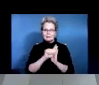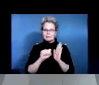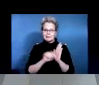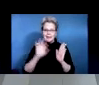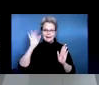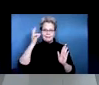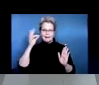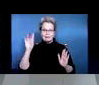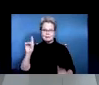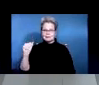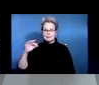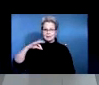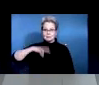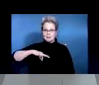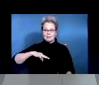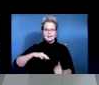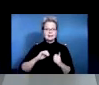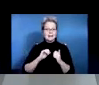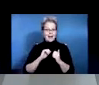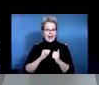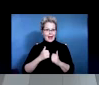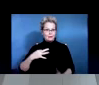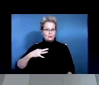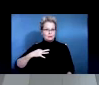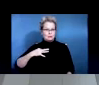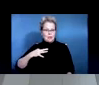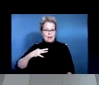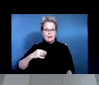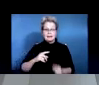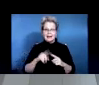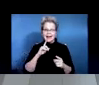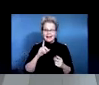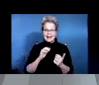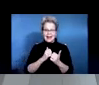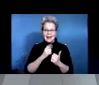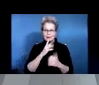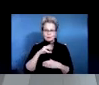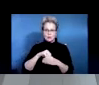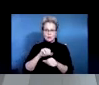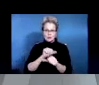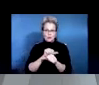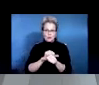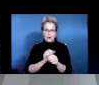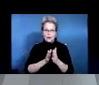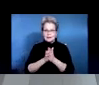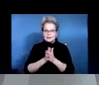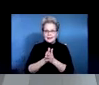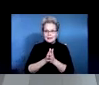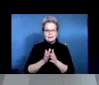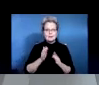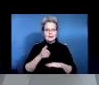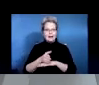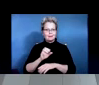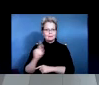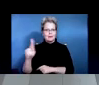how to apply for them, and using applicable work incentives, um, once he does return back to work to